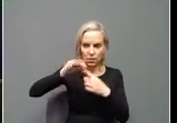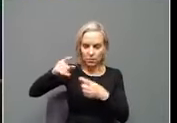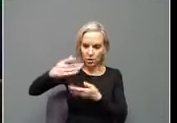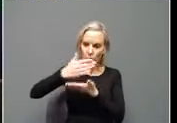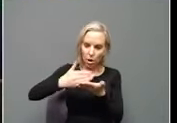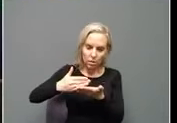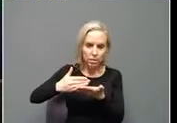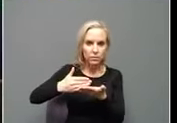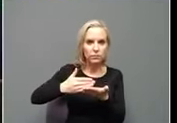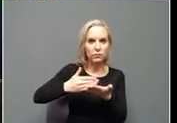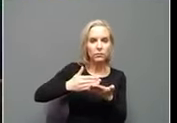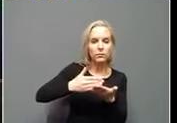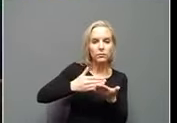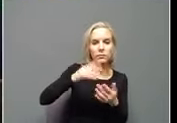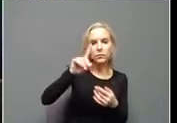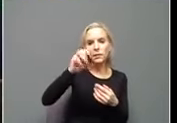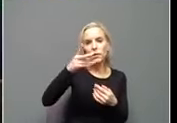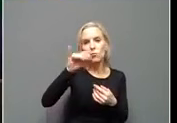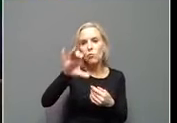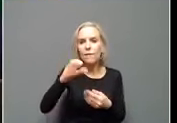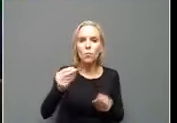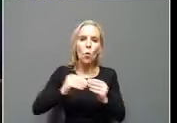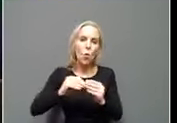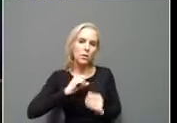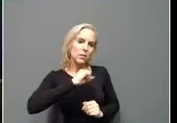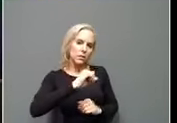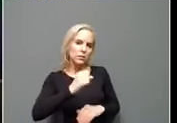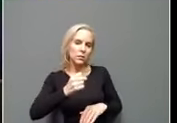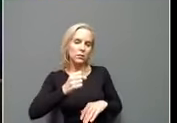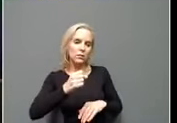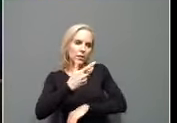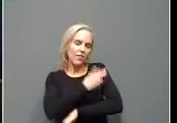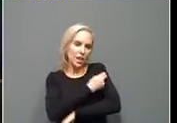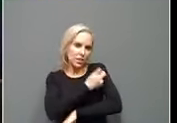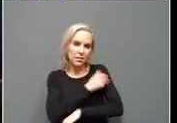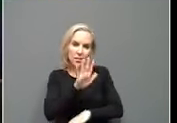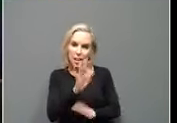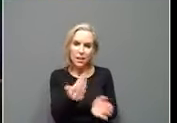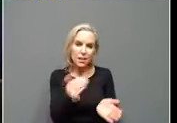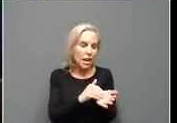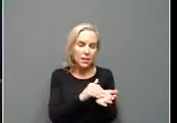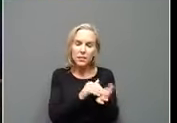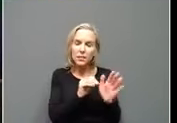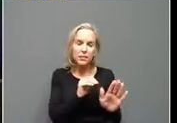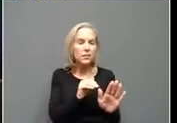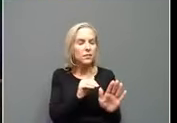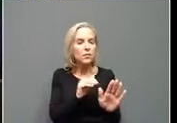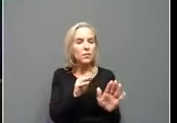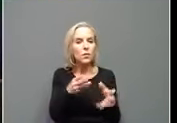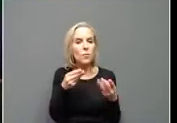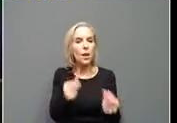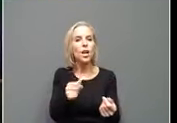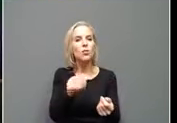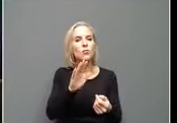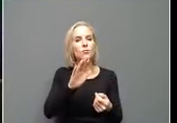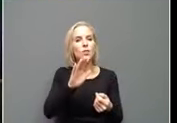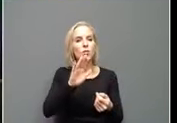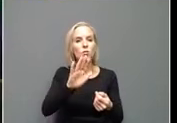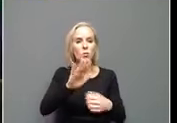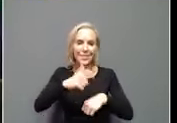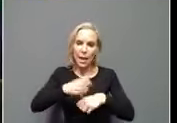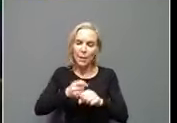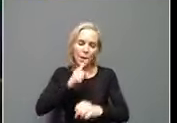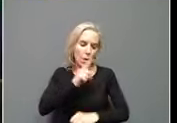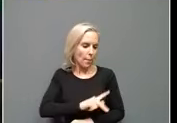of, of a demographic that may be more hesitant to get a vaccine. And again, spending the majority of your time doing that, making personal